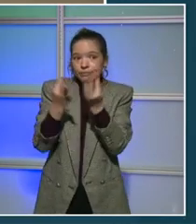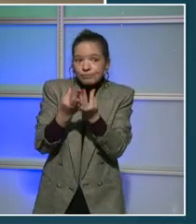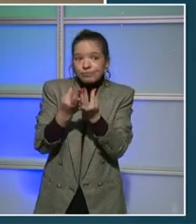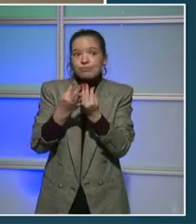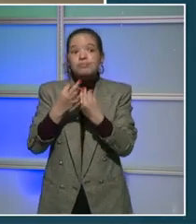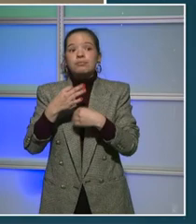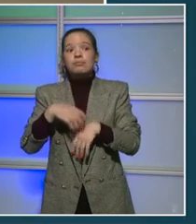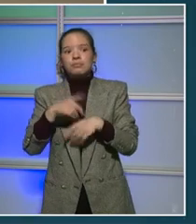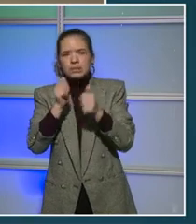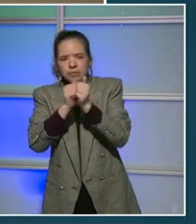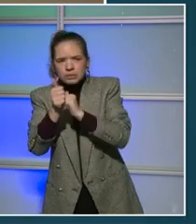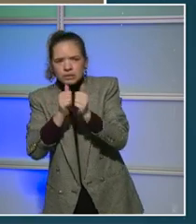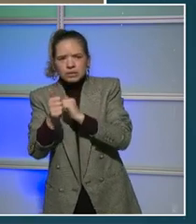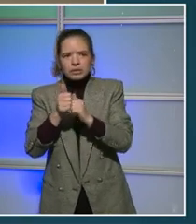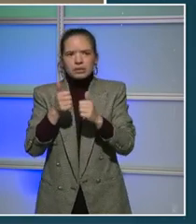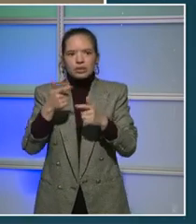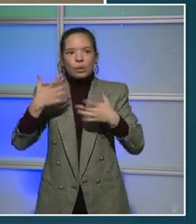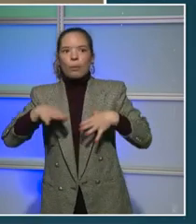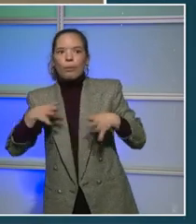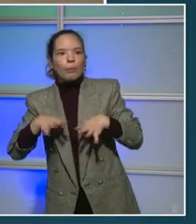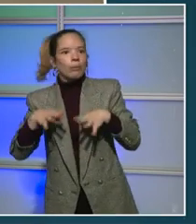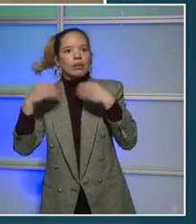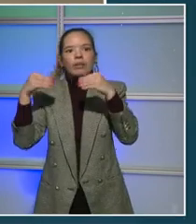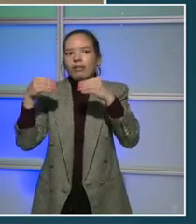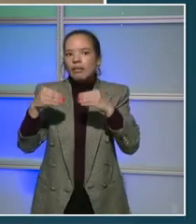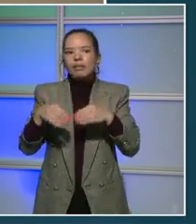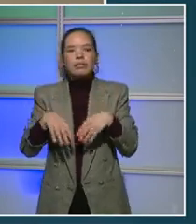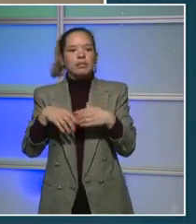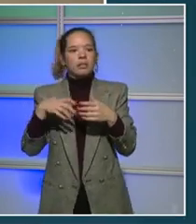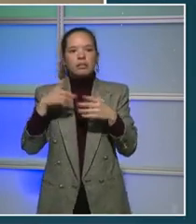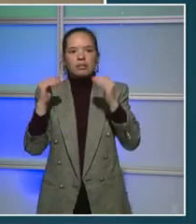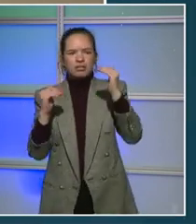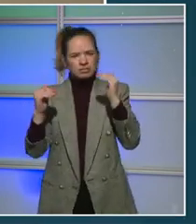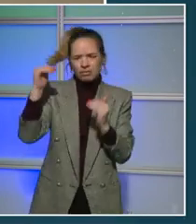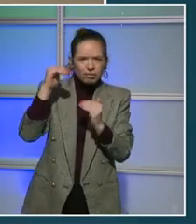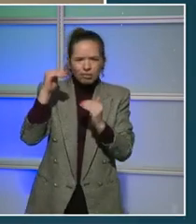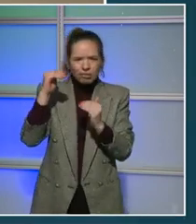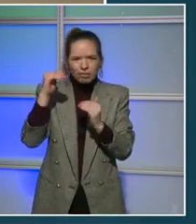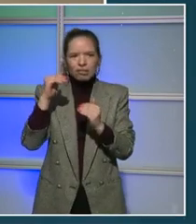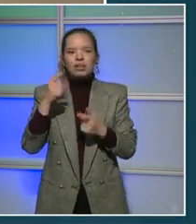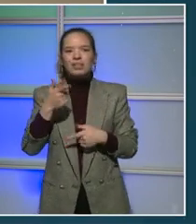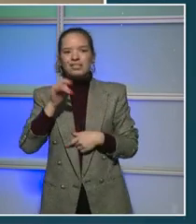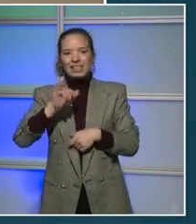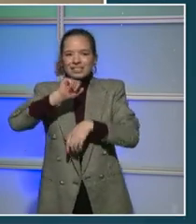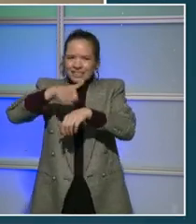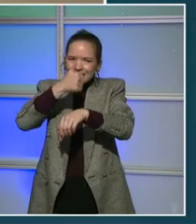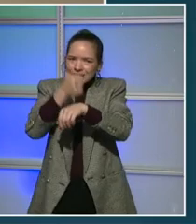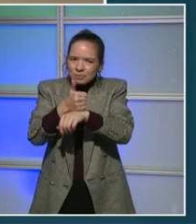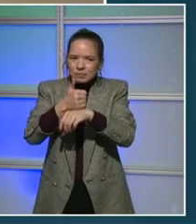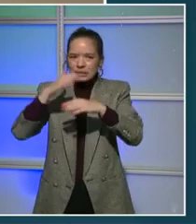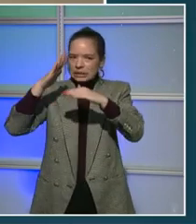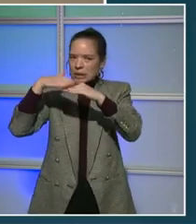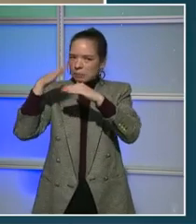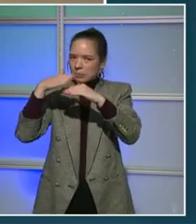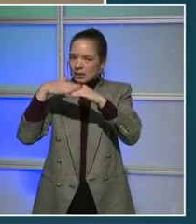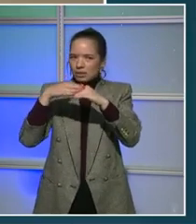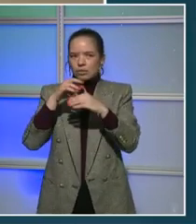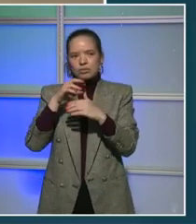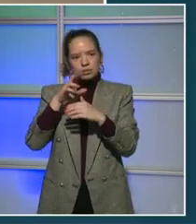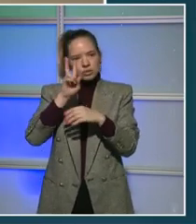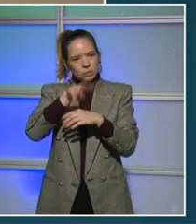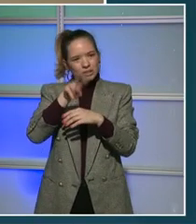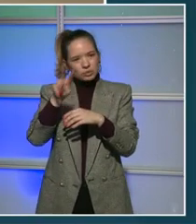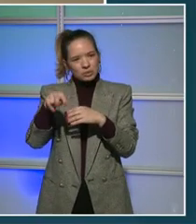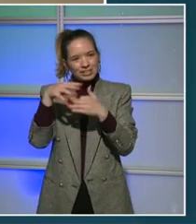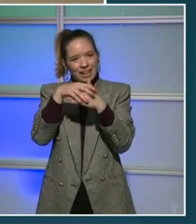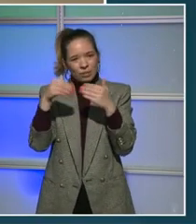So what we're asking them to do is to establish a minimum rate of $22 an hour. And this